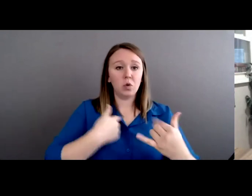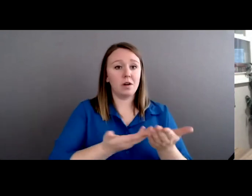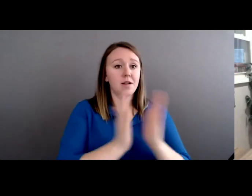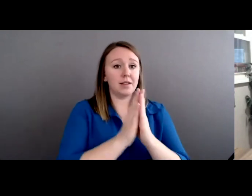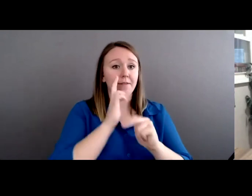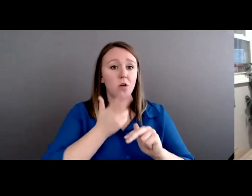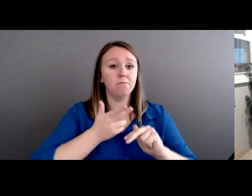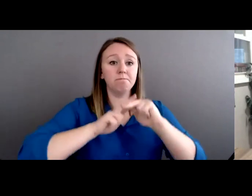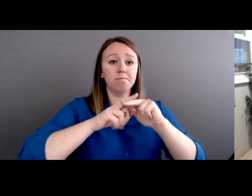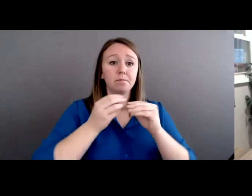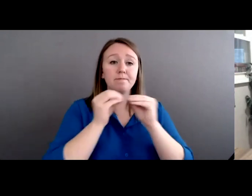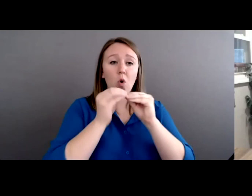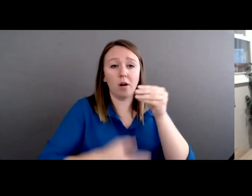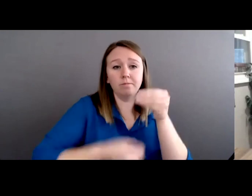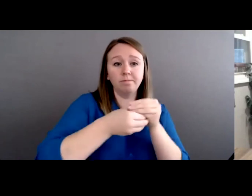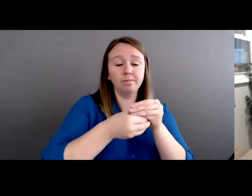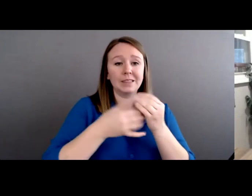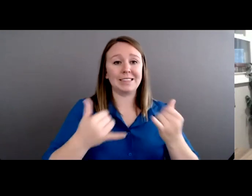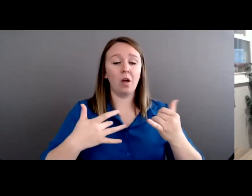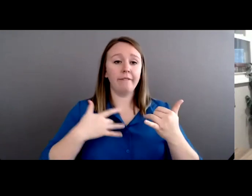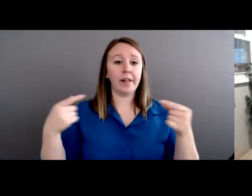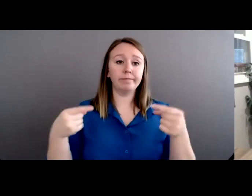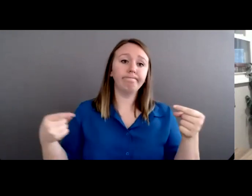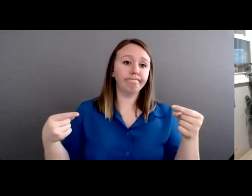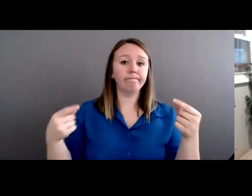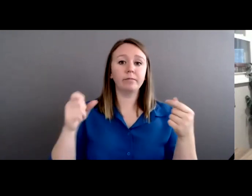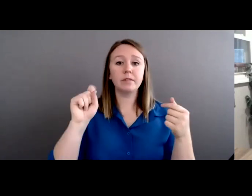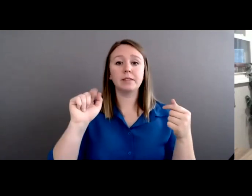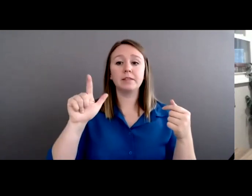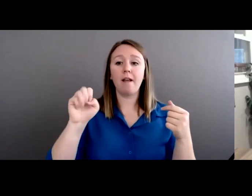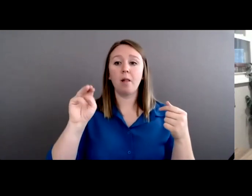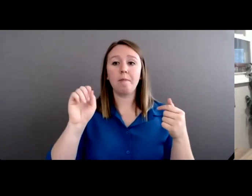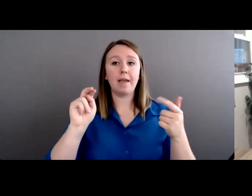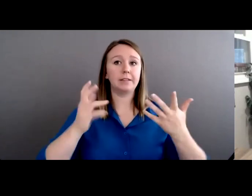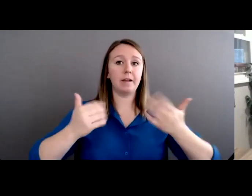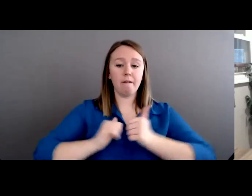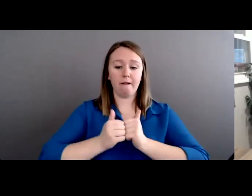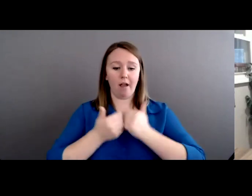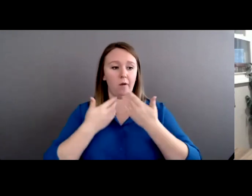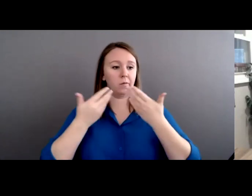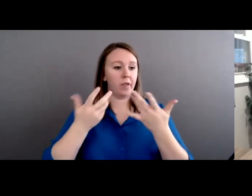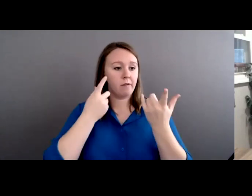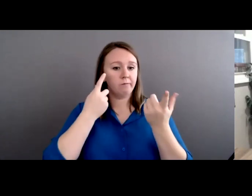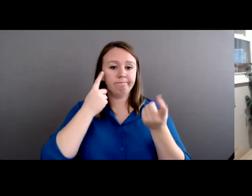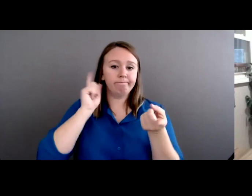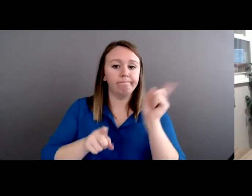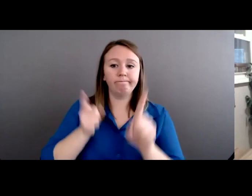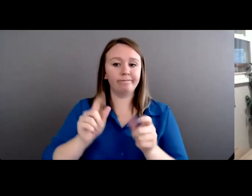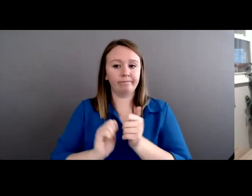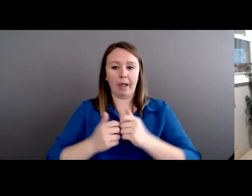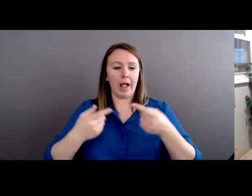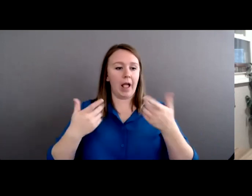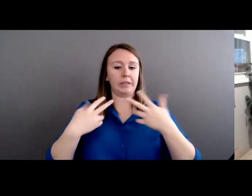in a stalemate. So there's a Democratic version of VAWA, which includes this expansion or return of